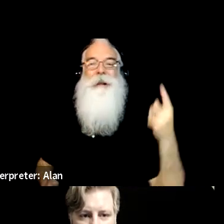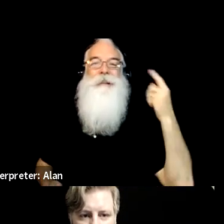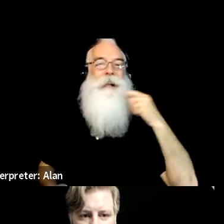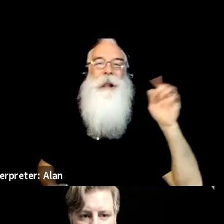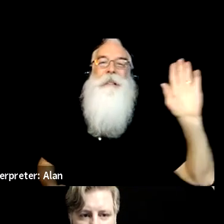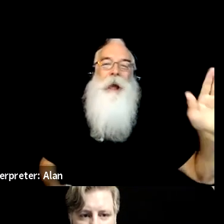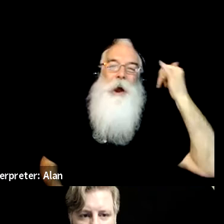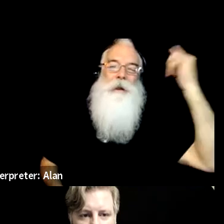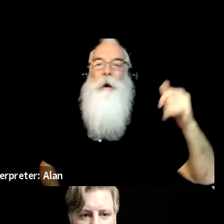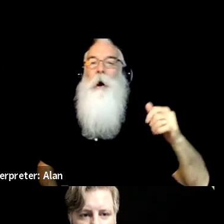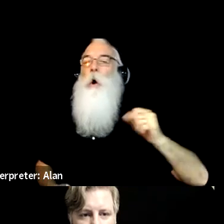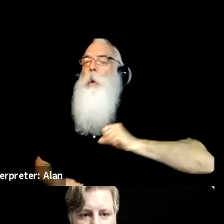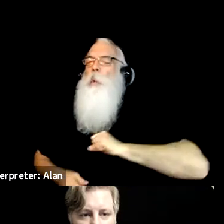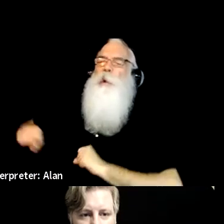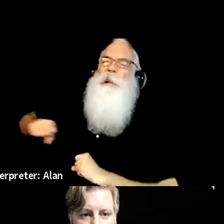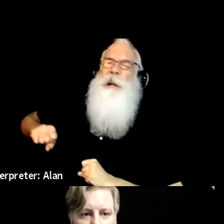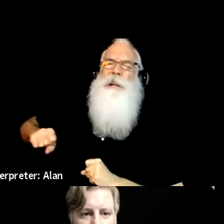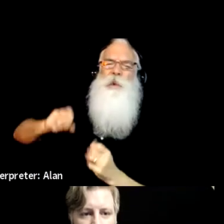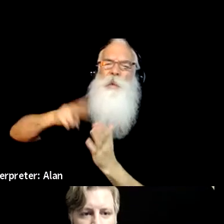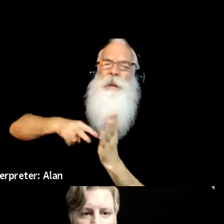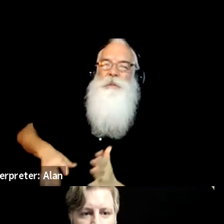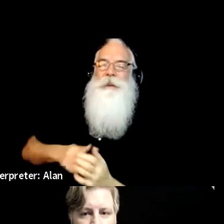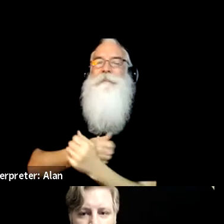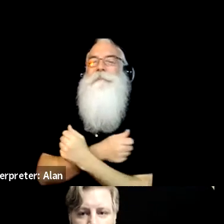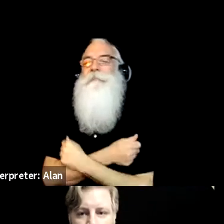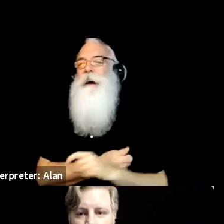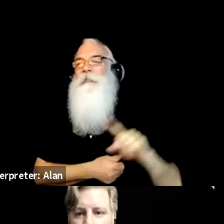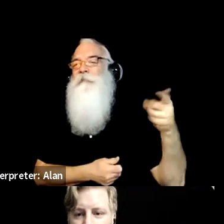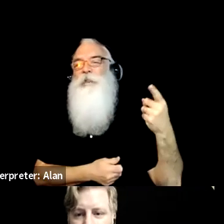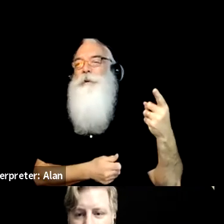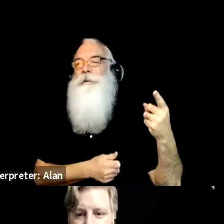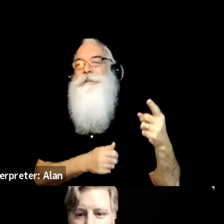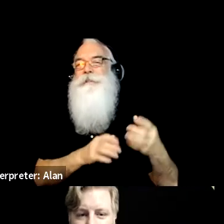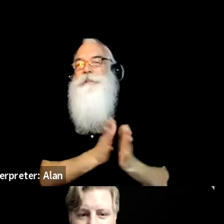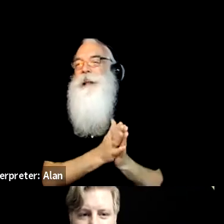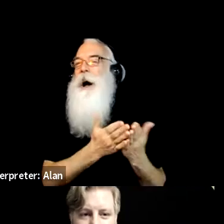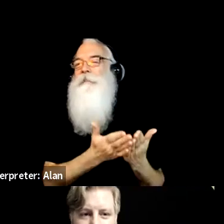love verse novels. The white space is inviting and I'm, they were listening